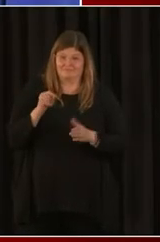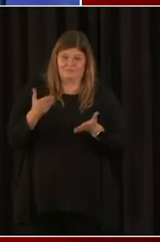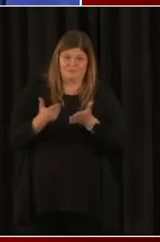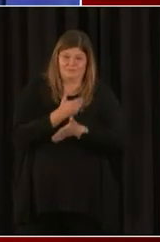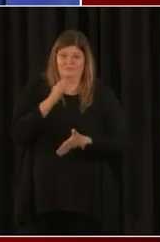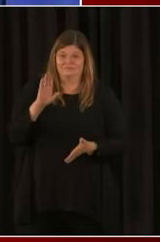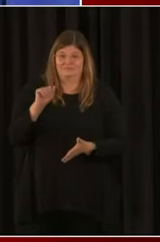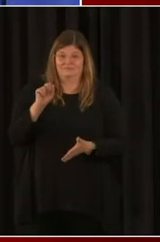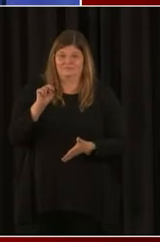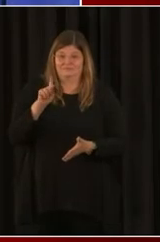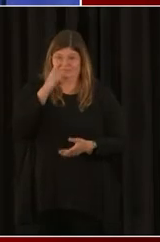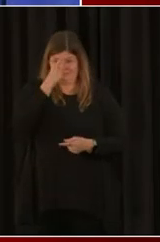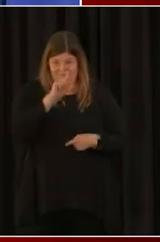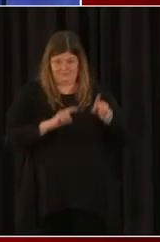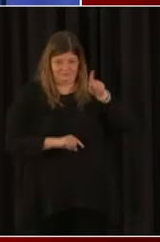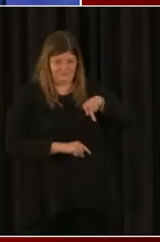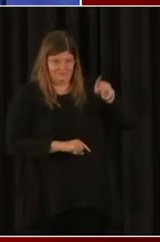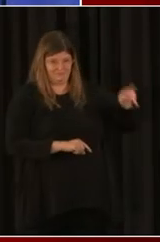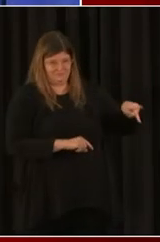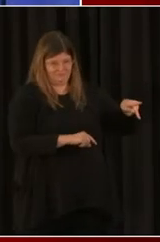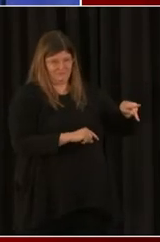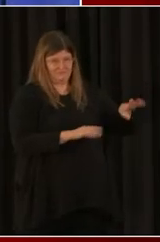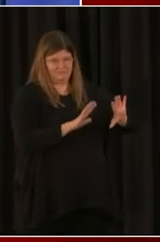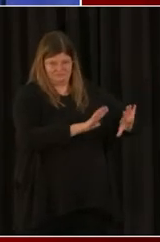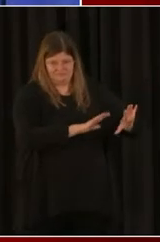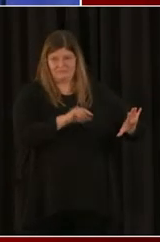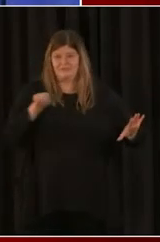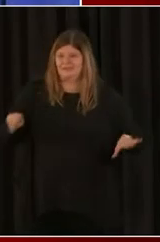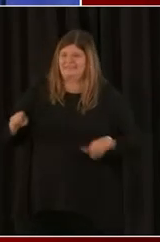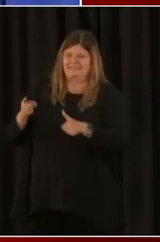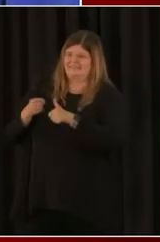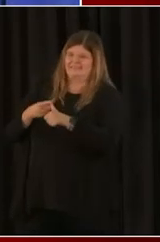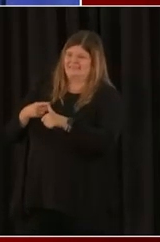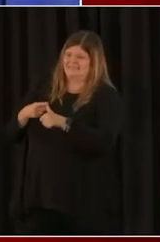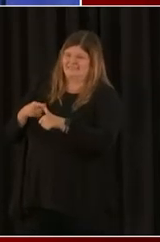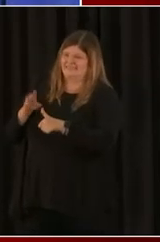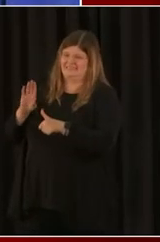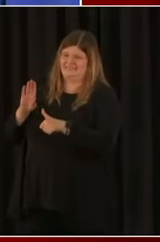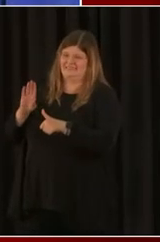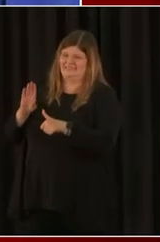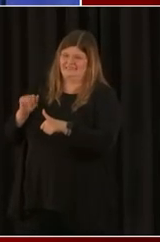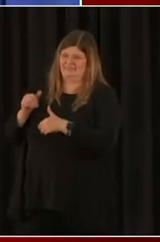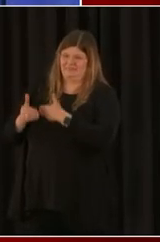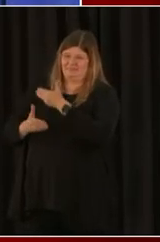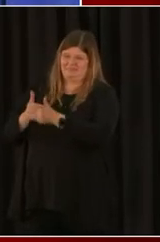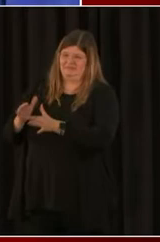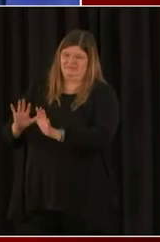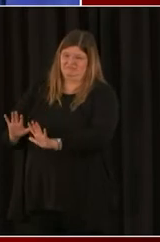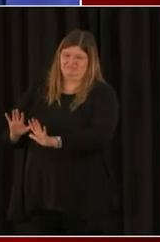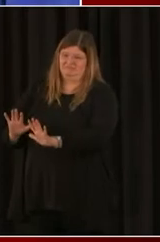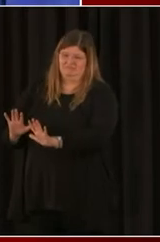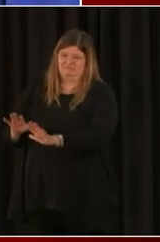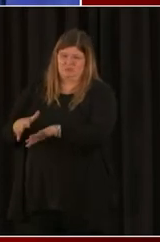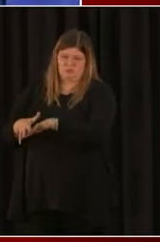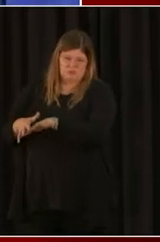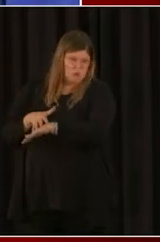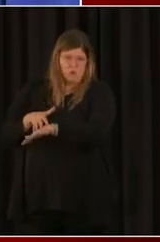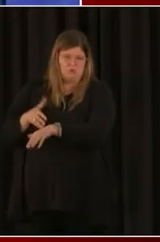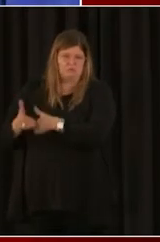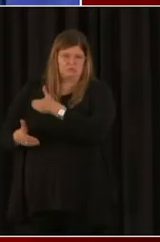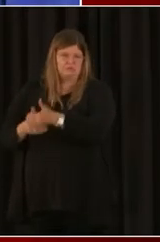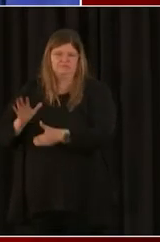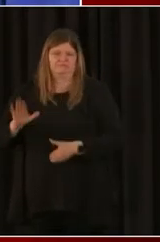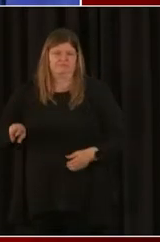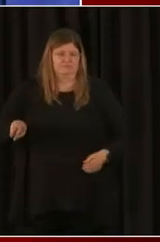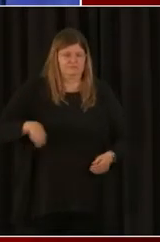because our primary bank was hesitant on participating in the program, and they moved very slow. But the bank we did